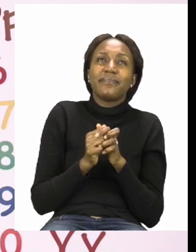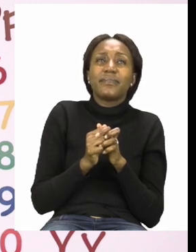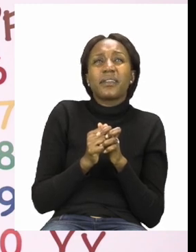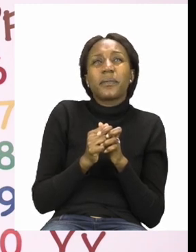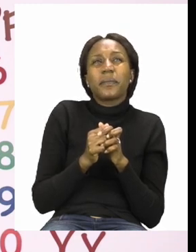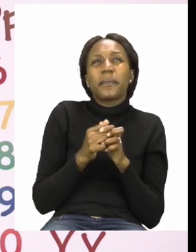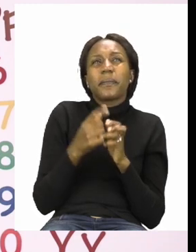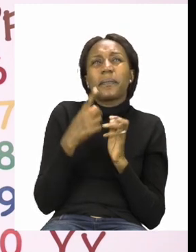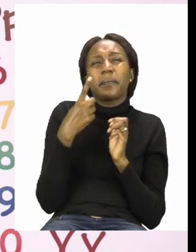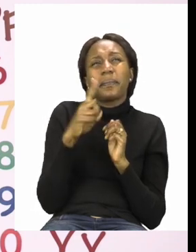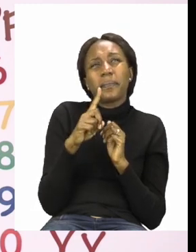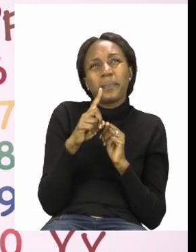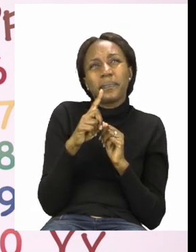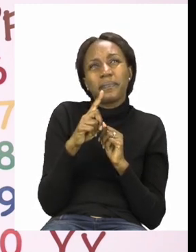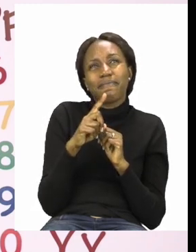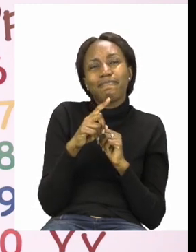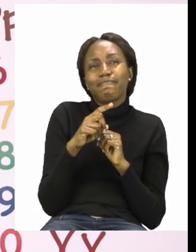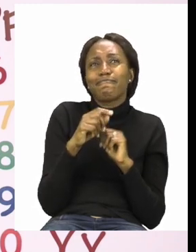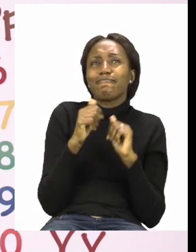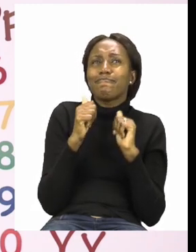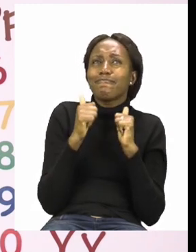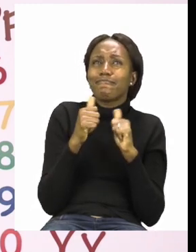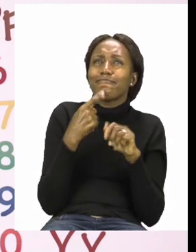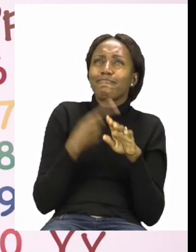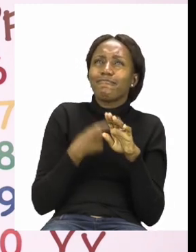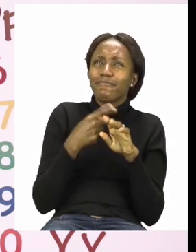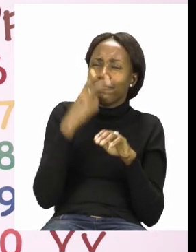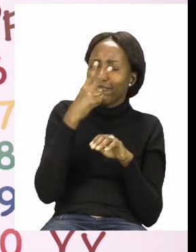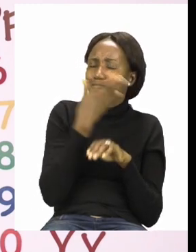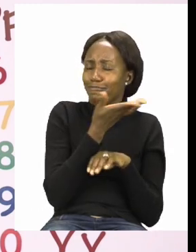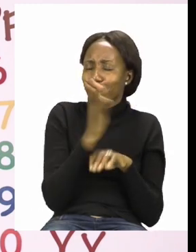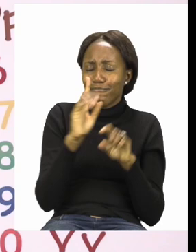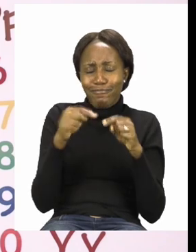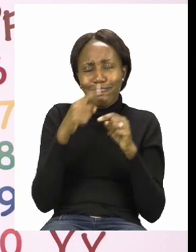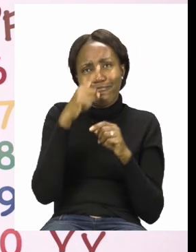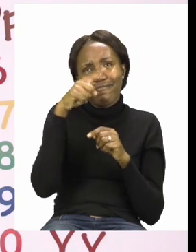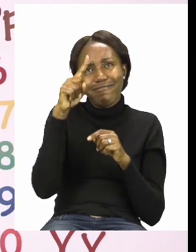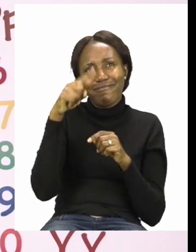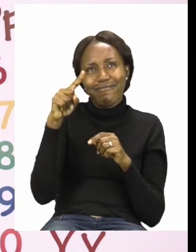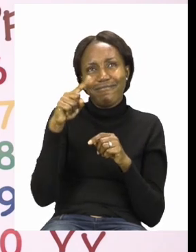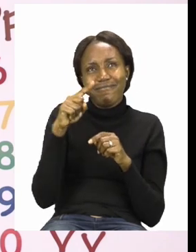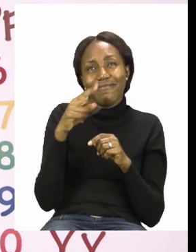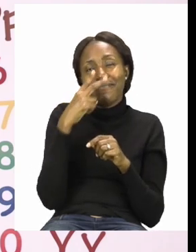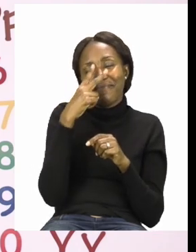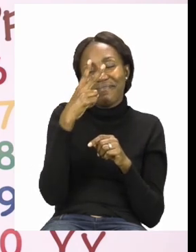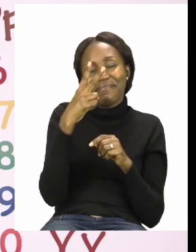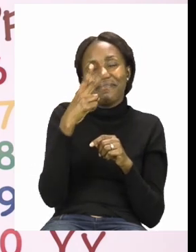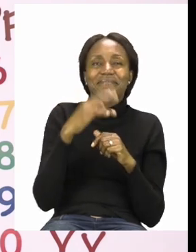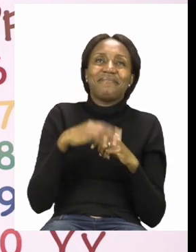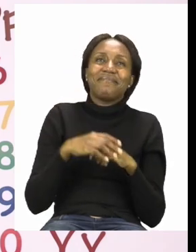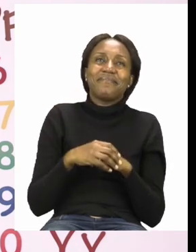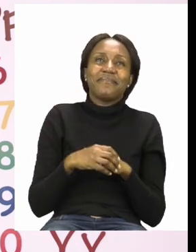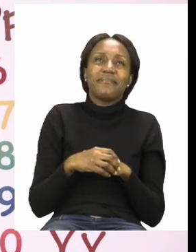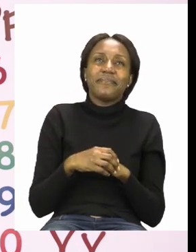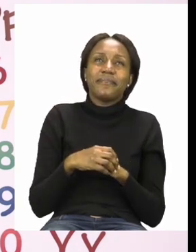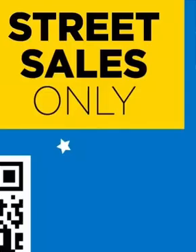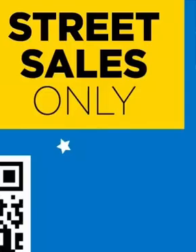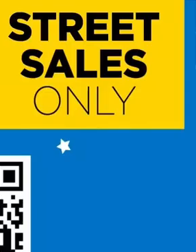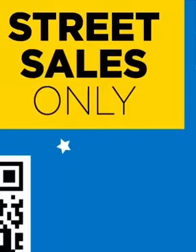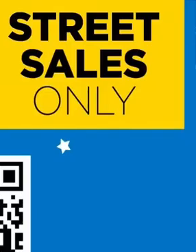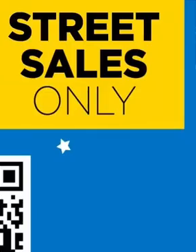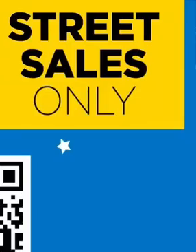it's best for you to make sure everything is correct. I will see you soon after the advert break.